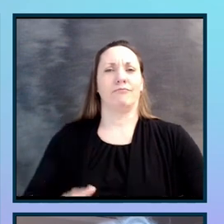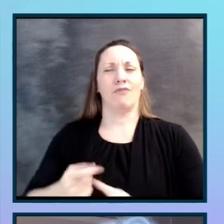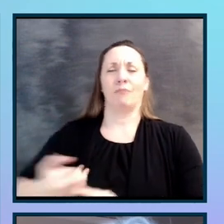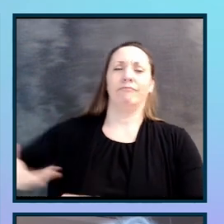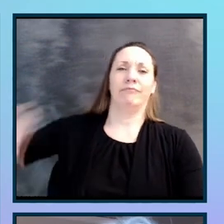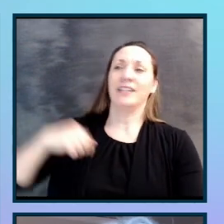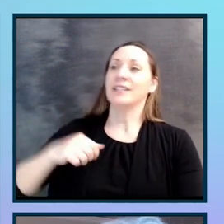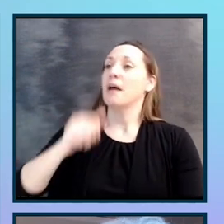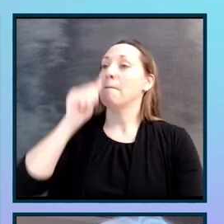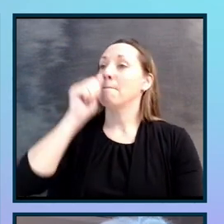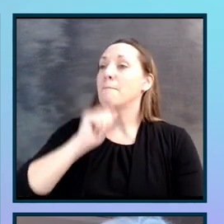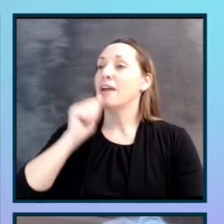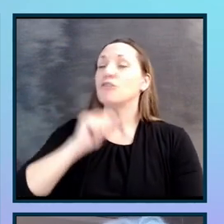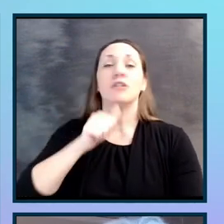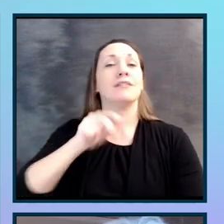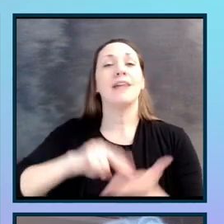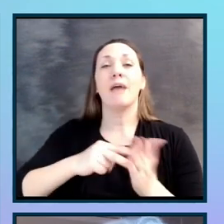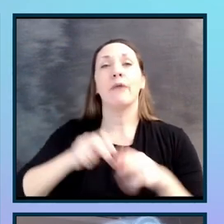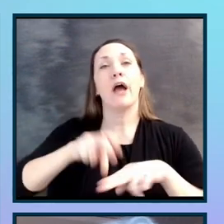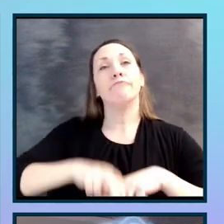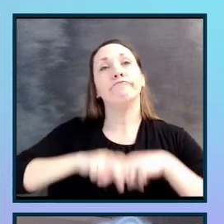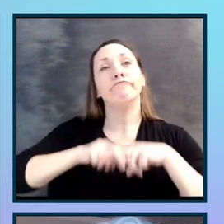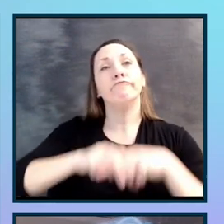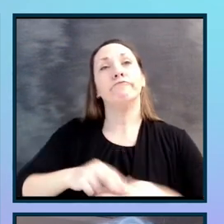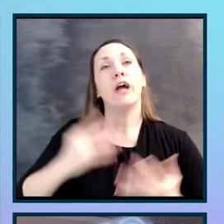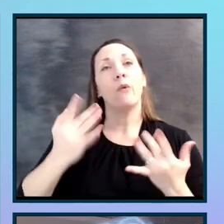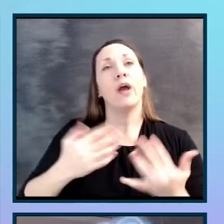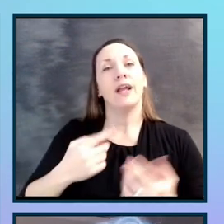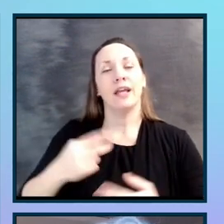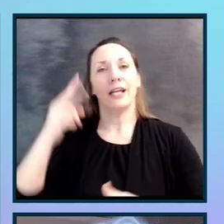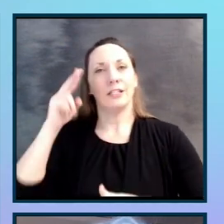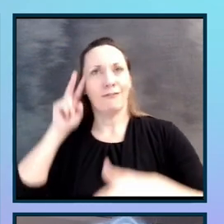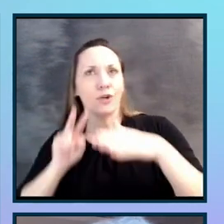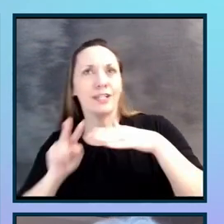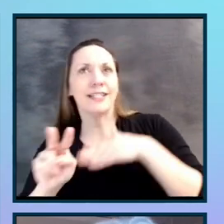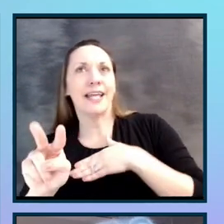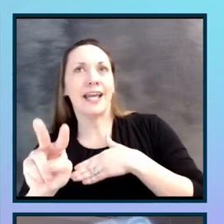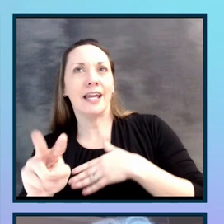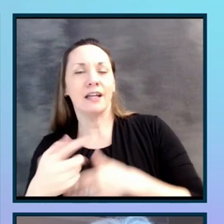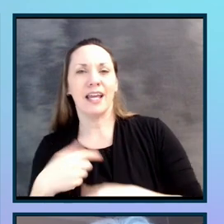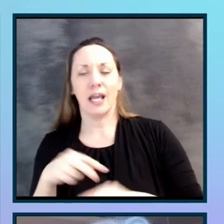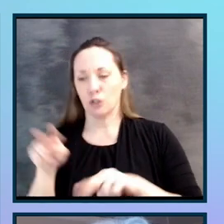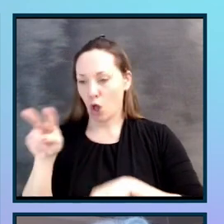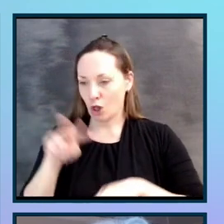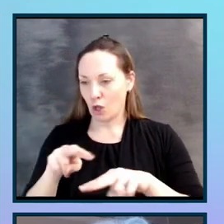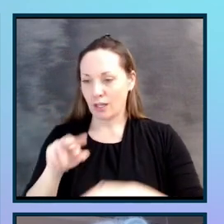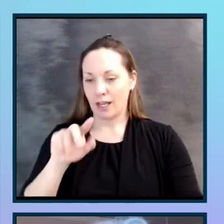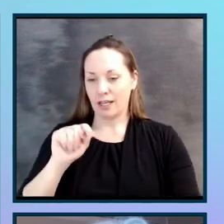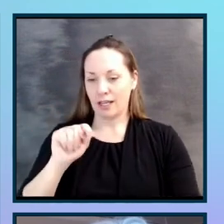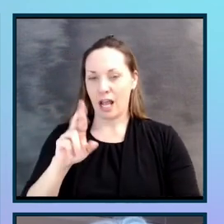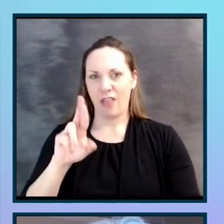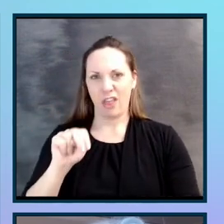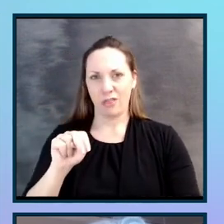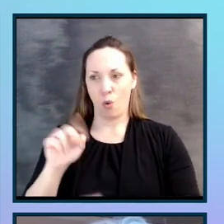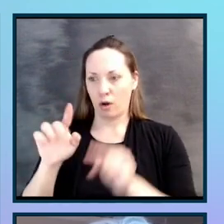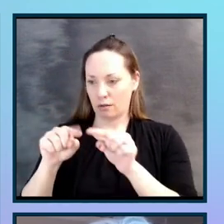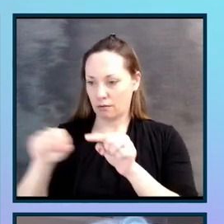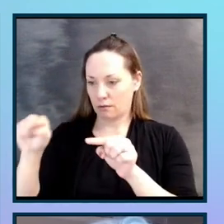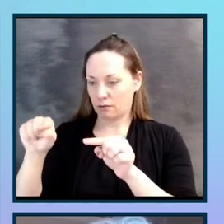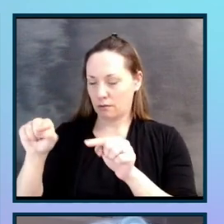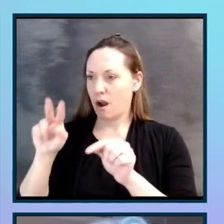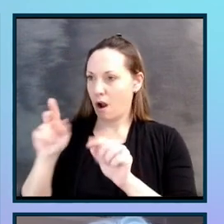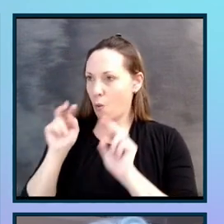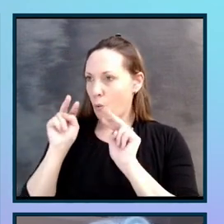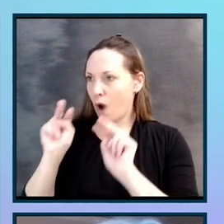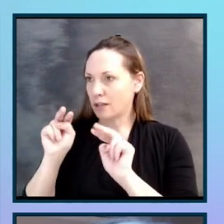sitting and waiting. It is for seeing. It is looking at the thorn and seeing the rose. It's looking at